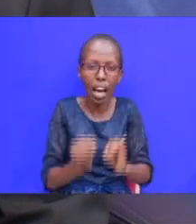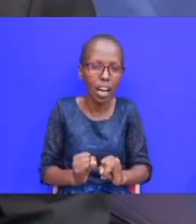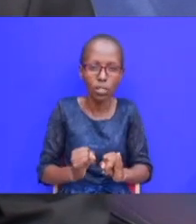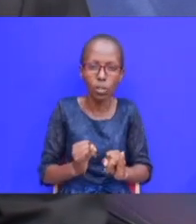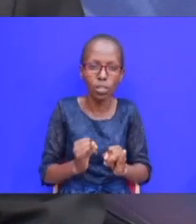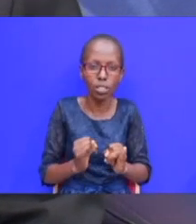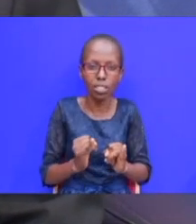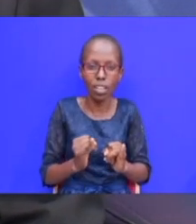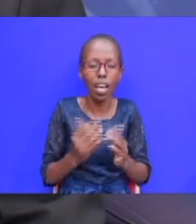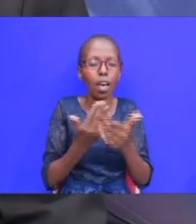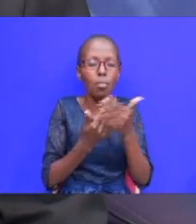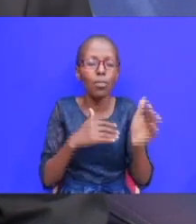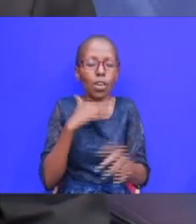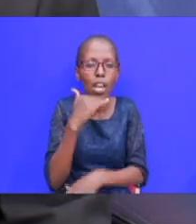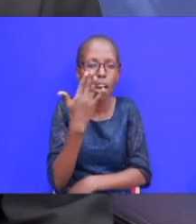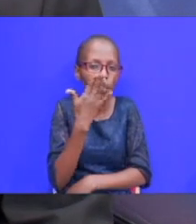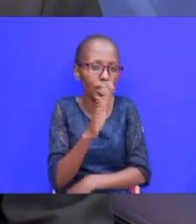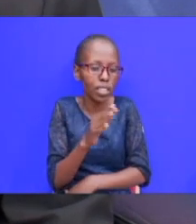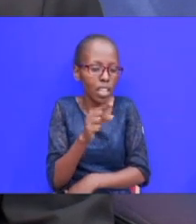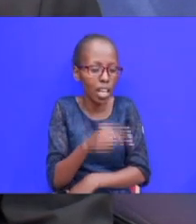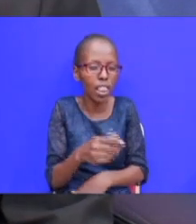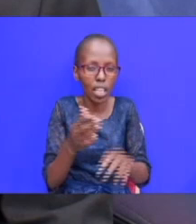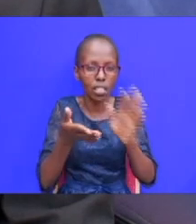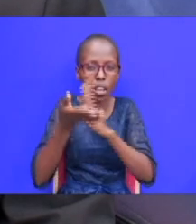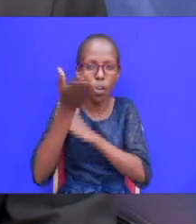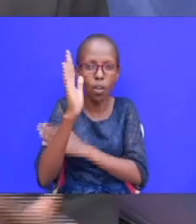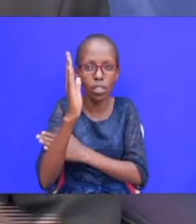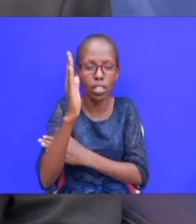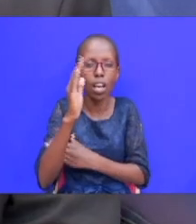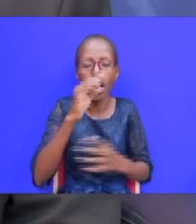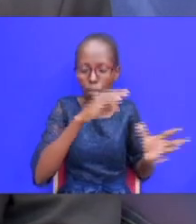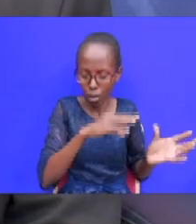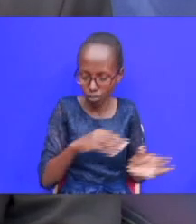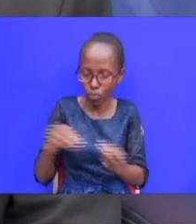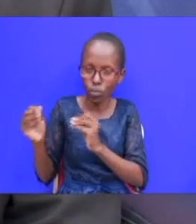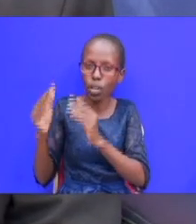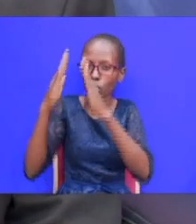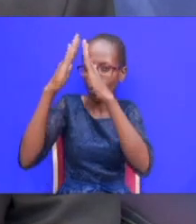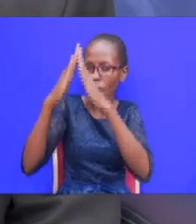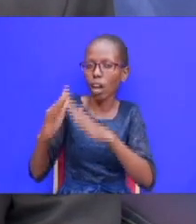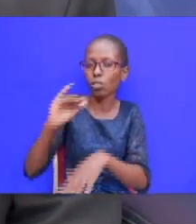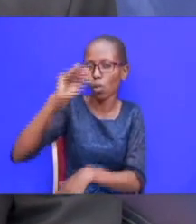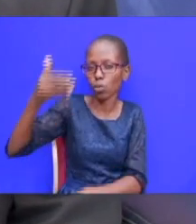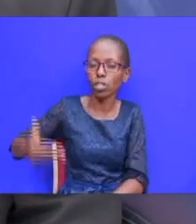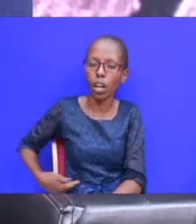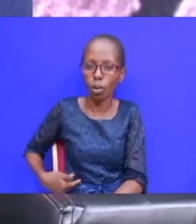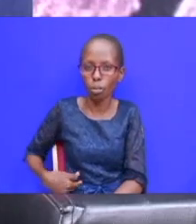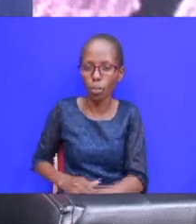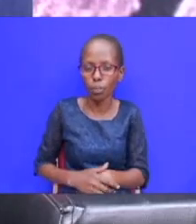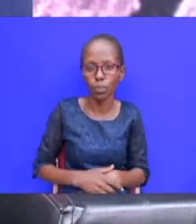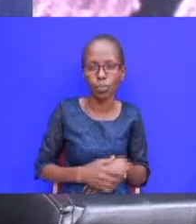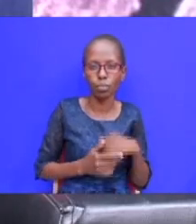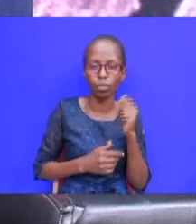gods before she dies these gods have to be purged from the house of war and the house of jacob my